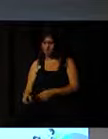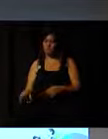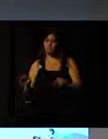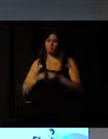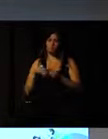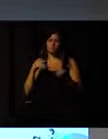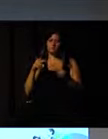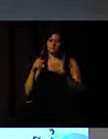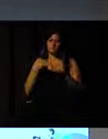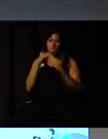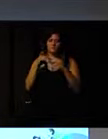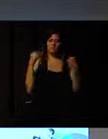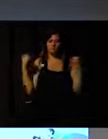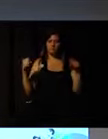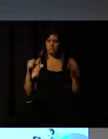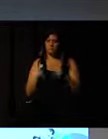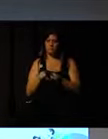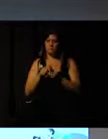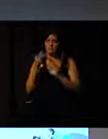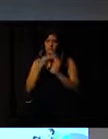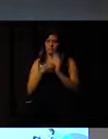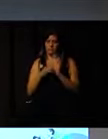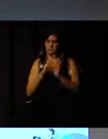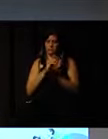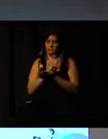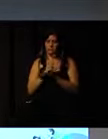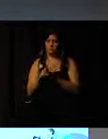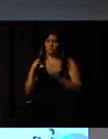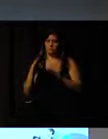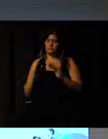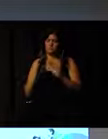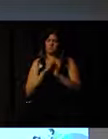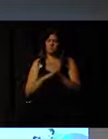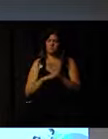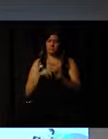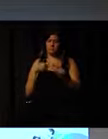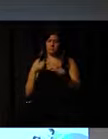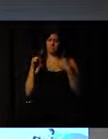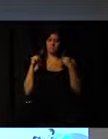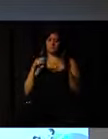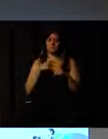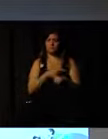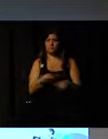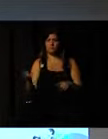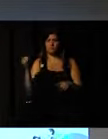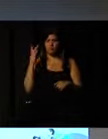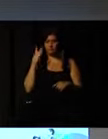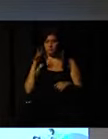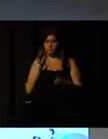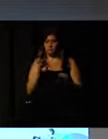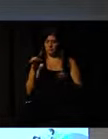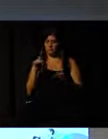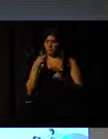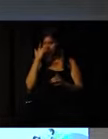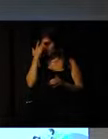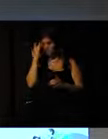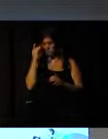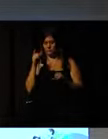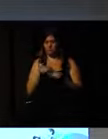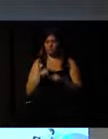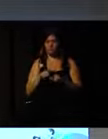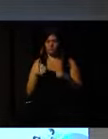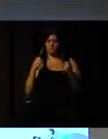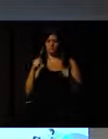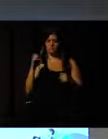agencies for the development of sports and development and implementation of several sports for all